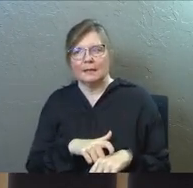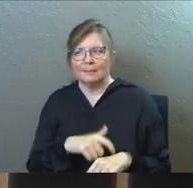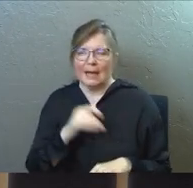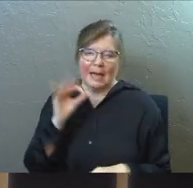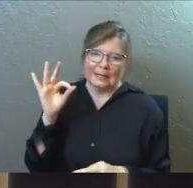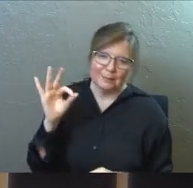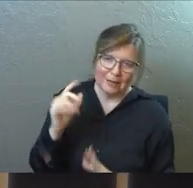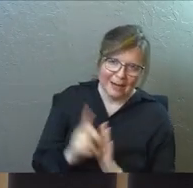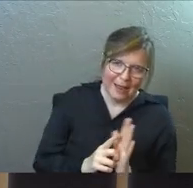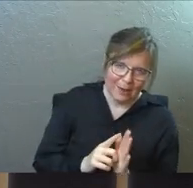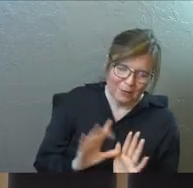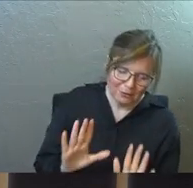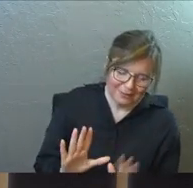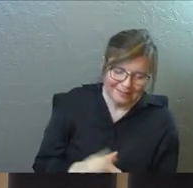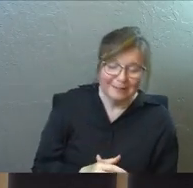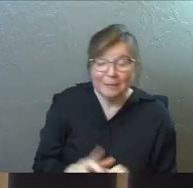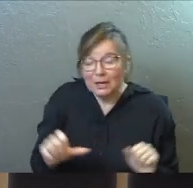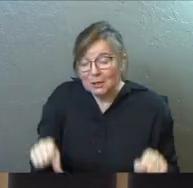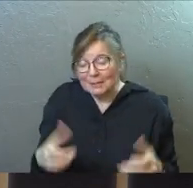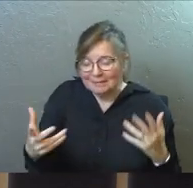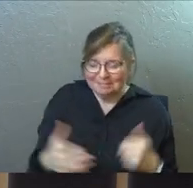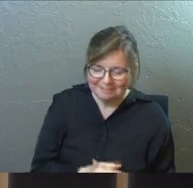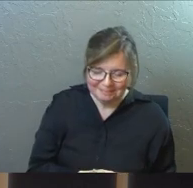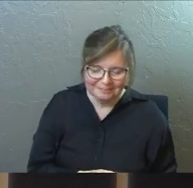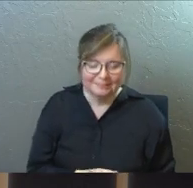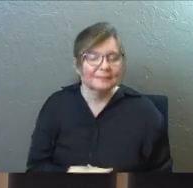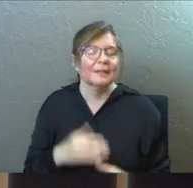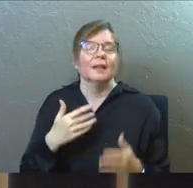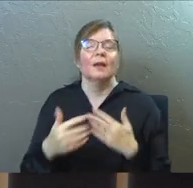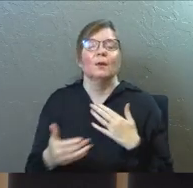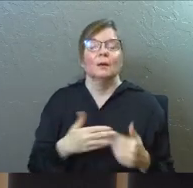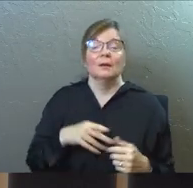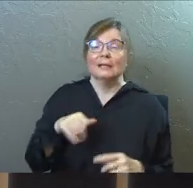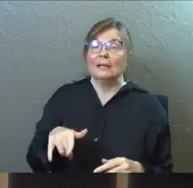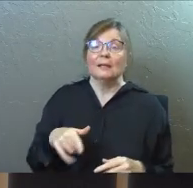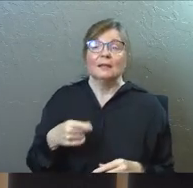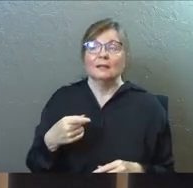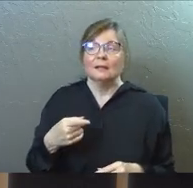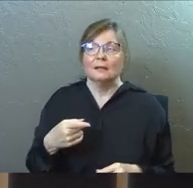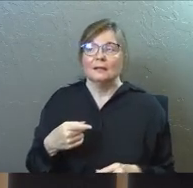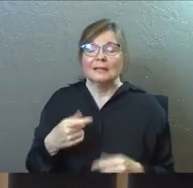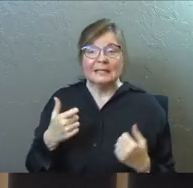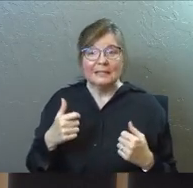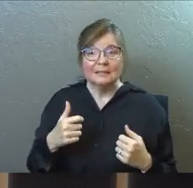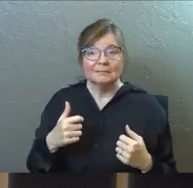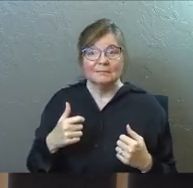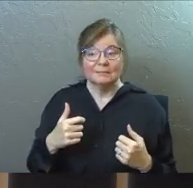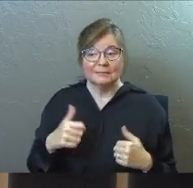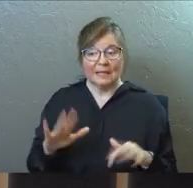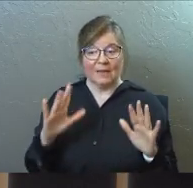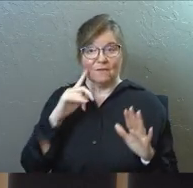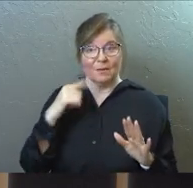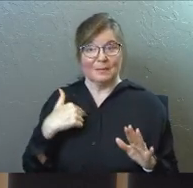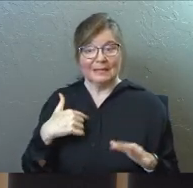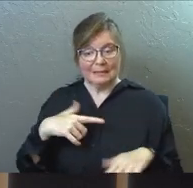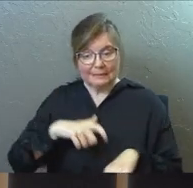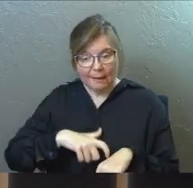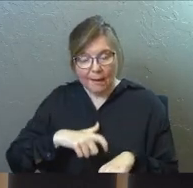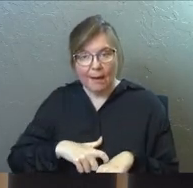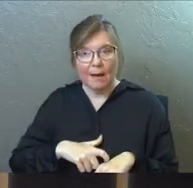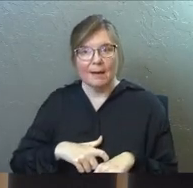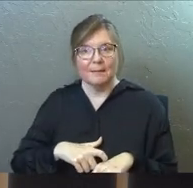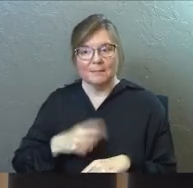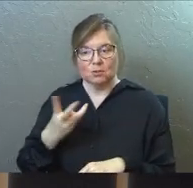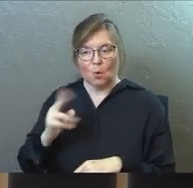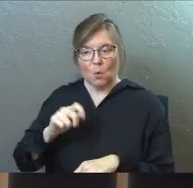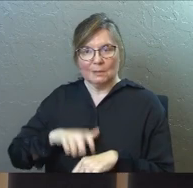I didn't preach for an hour, Matt, but it could have been. But anyway, he just sacrificed. He took a chance on